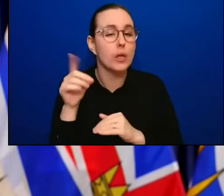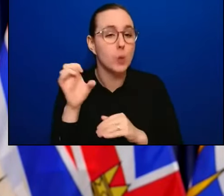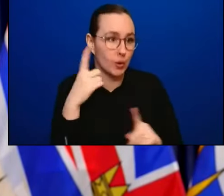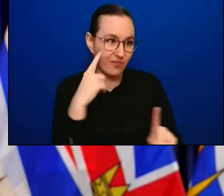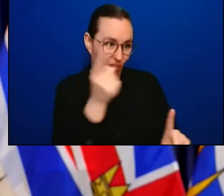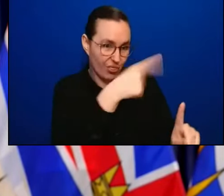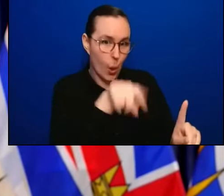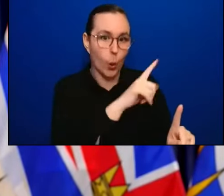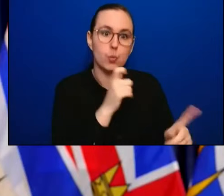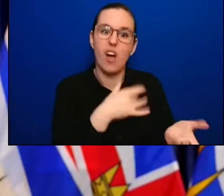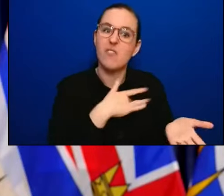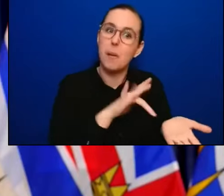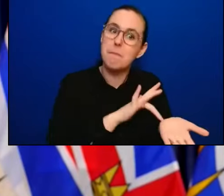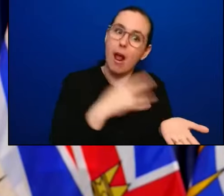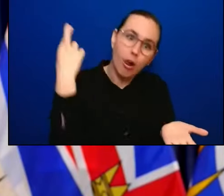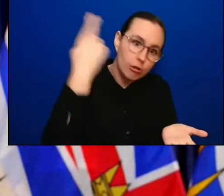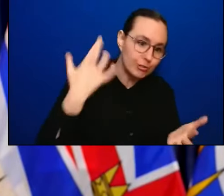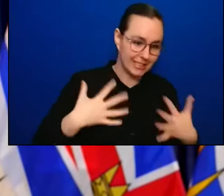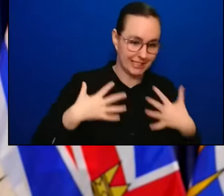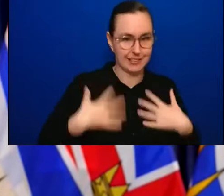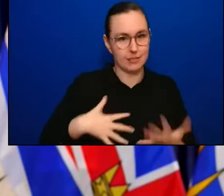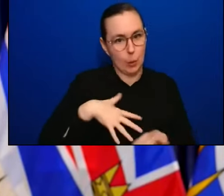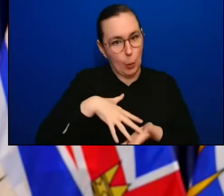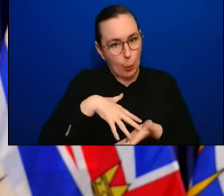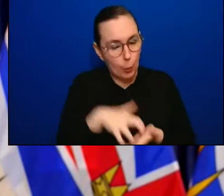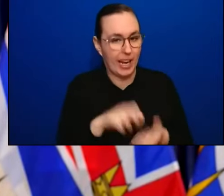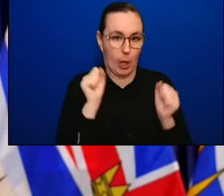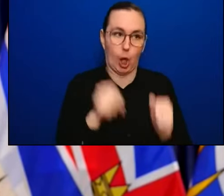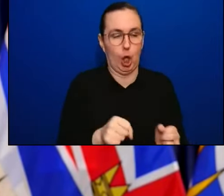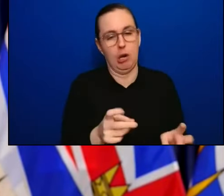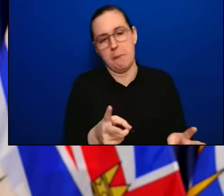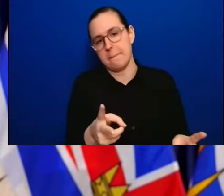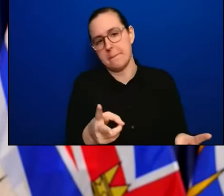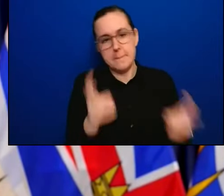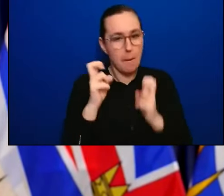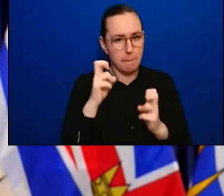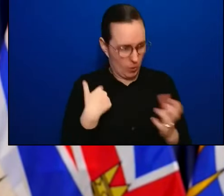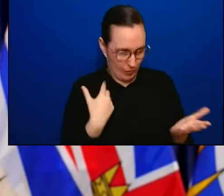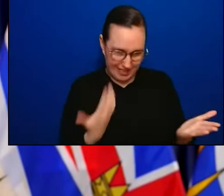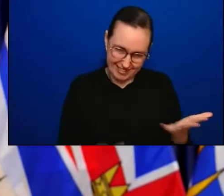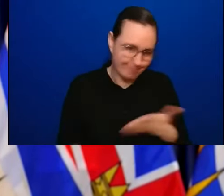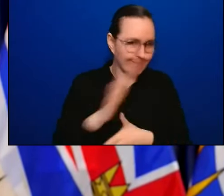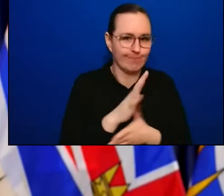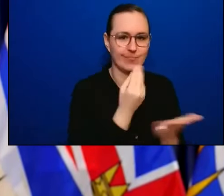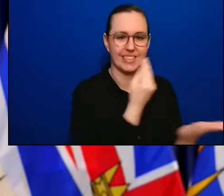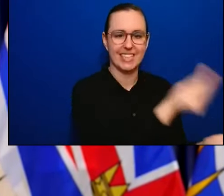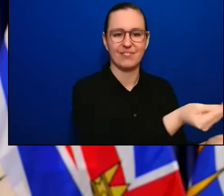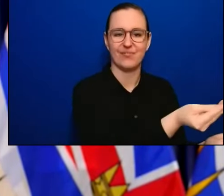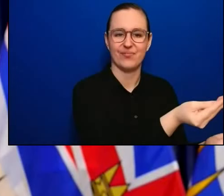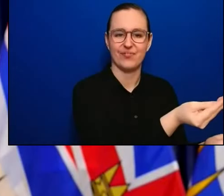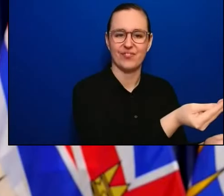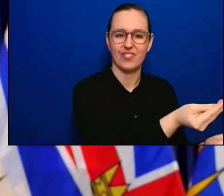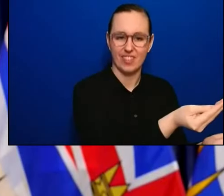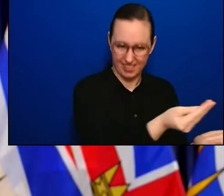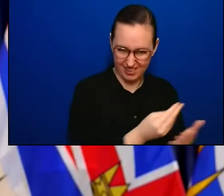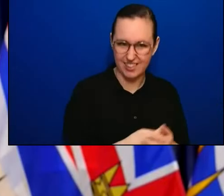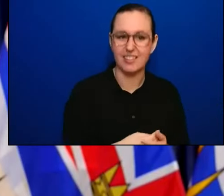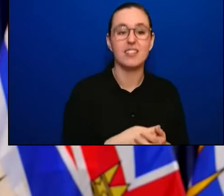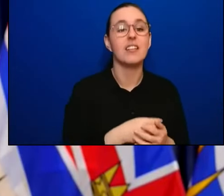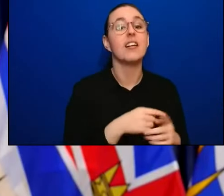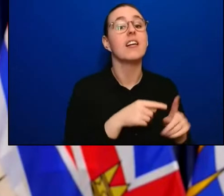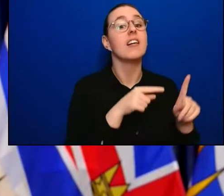And that has been affected our approach to other groups that have been led by Dr. Henry, including indigenous groups in BC,